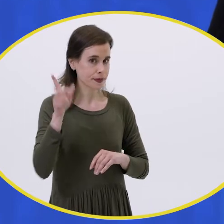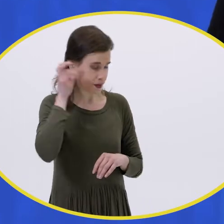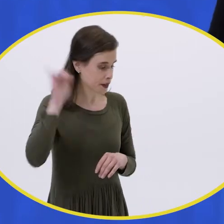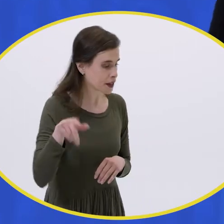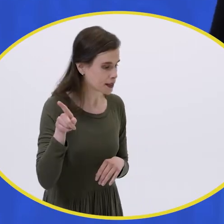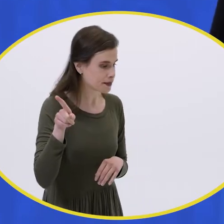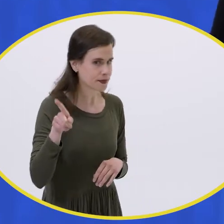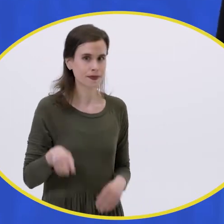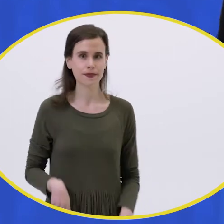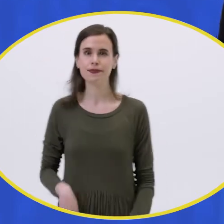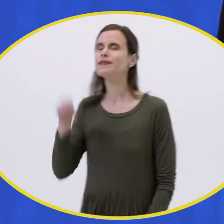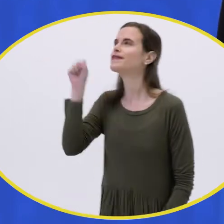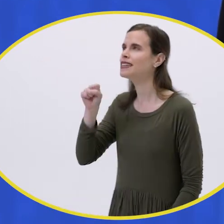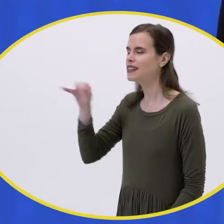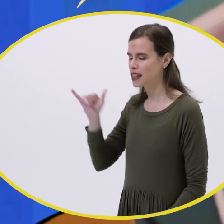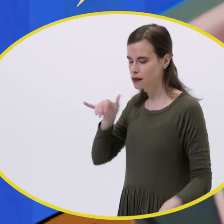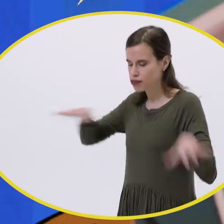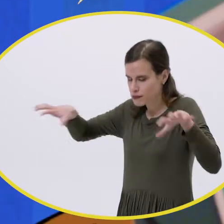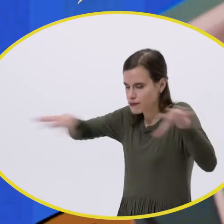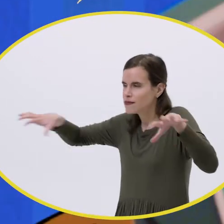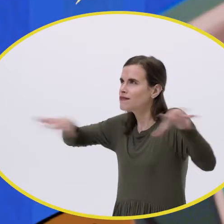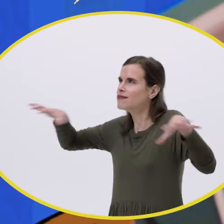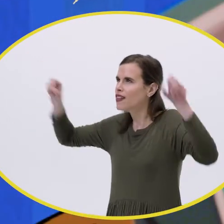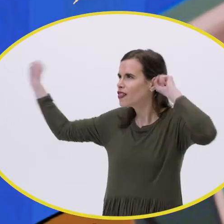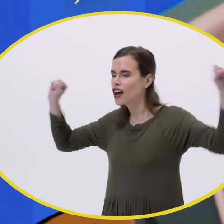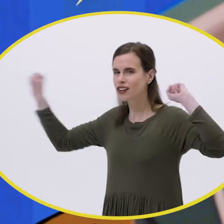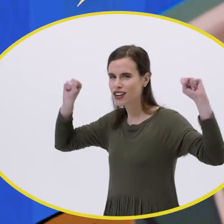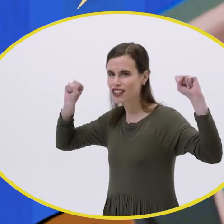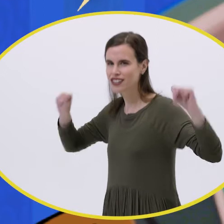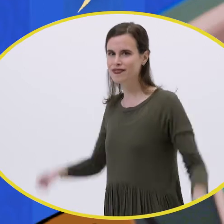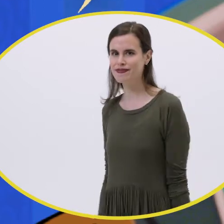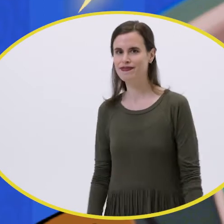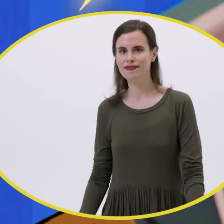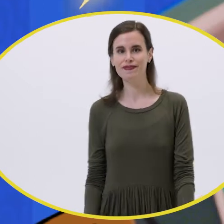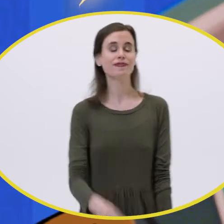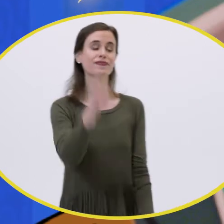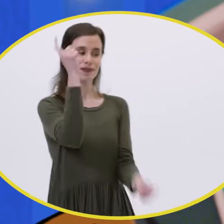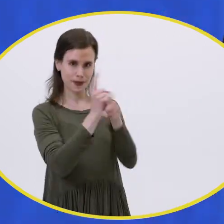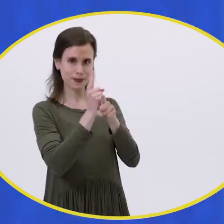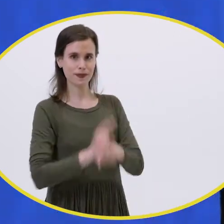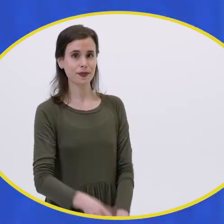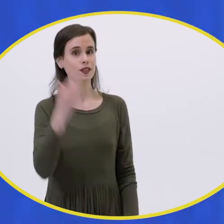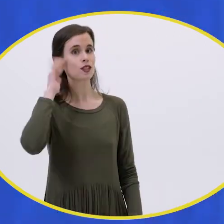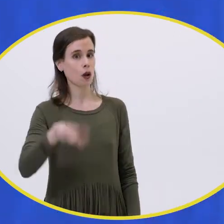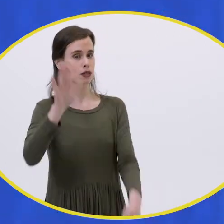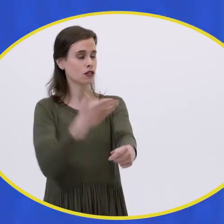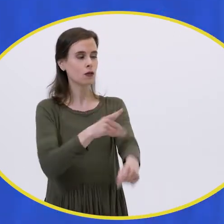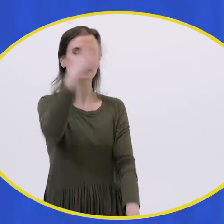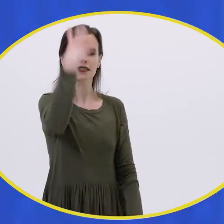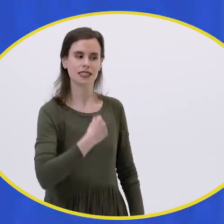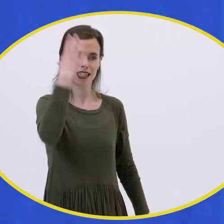Did you hear the low bell? Yes Like a rumble of thunder That's right